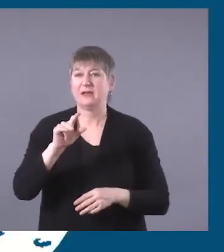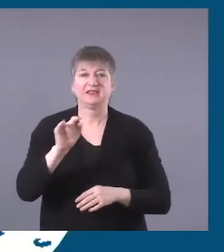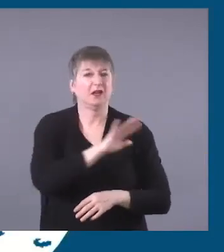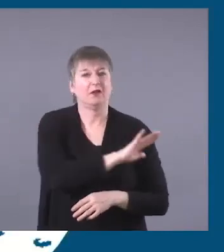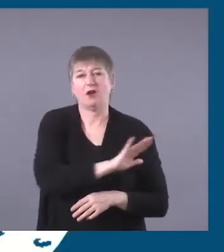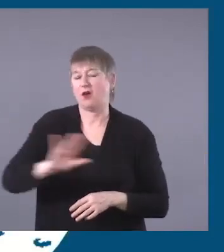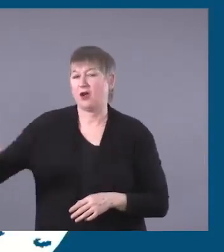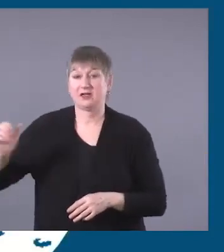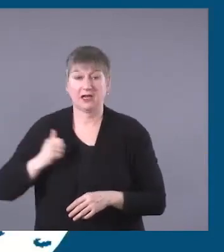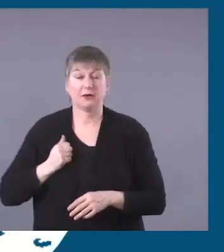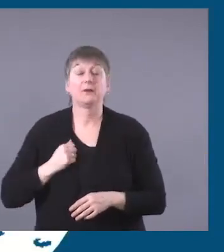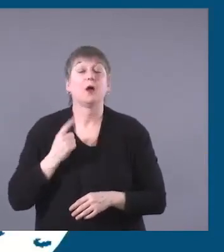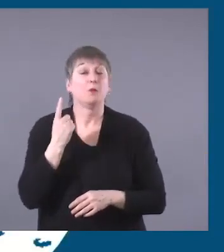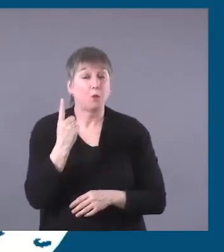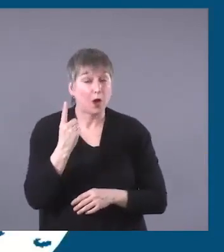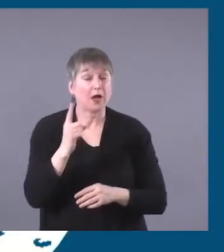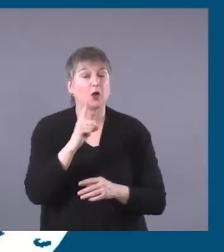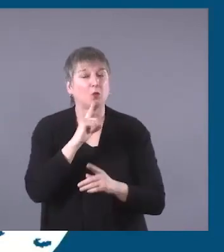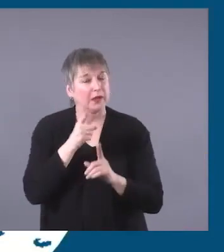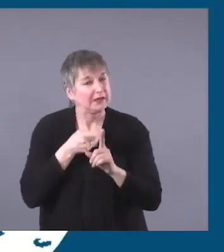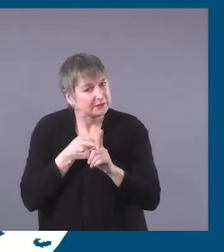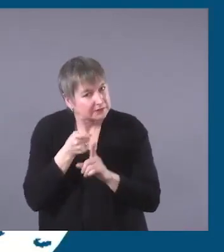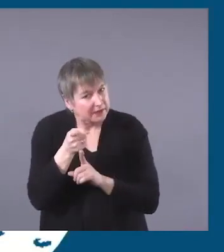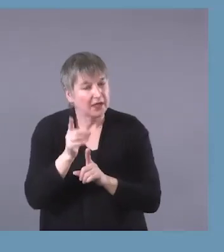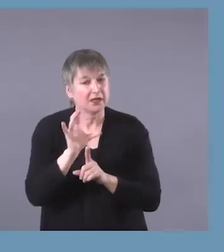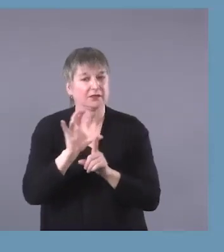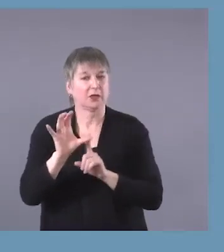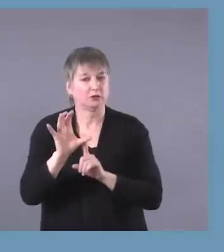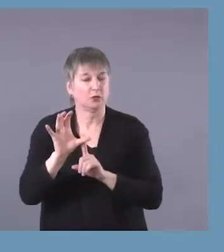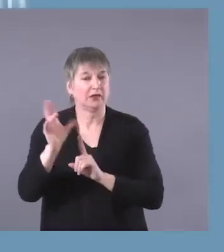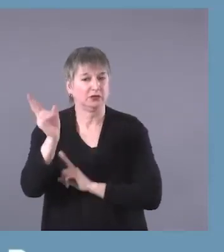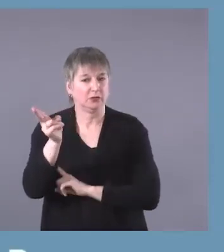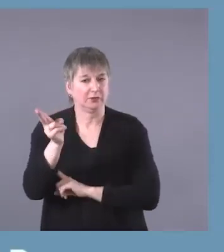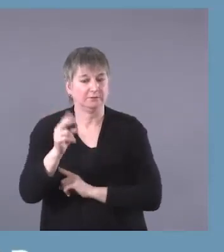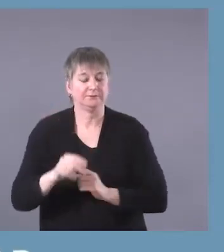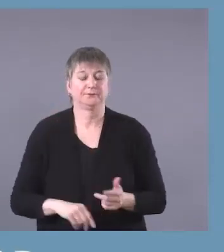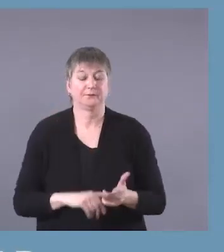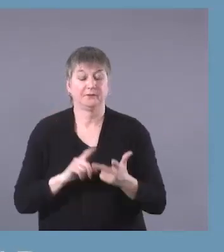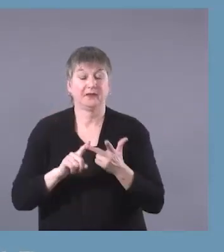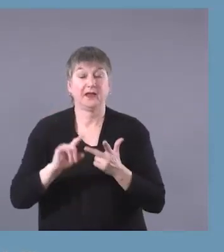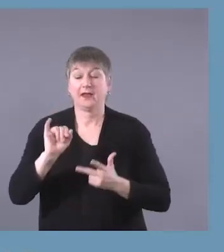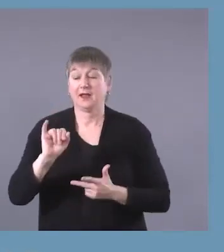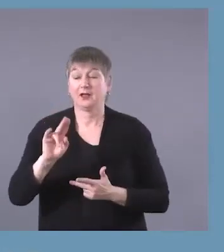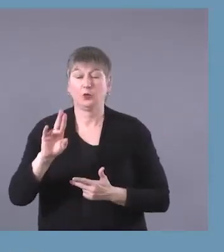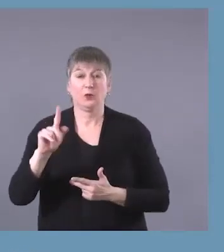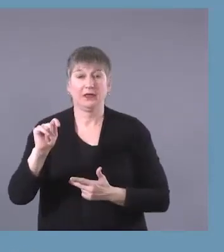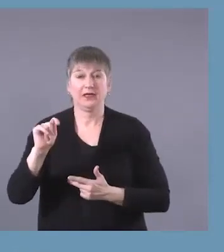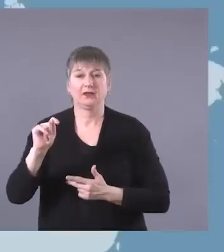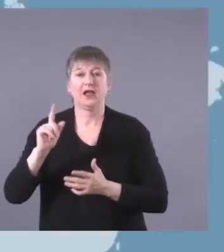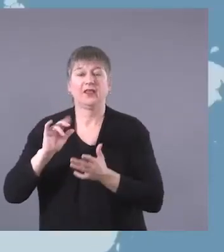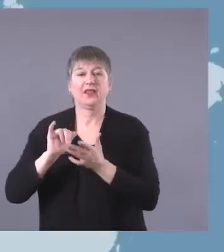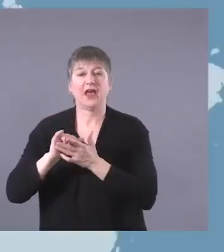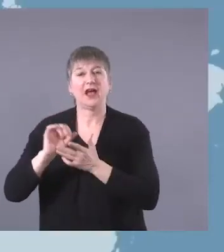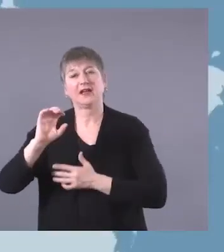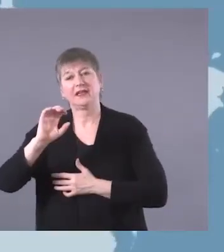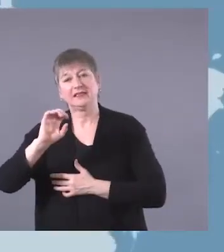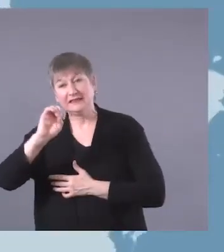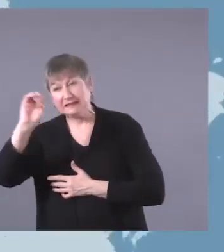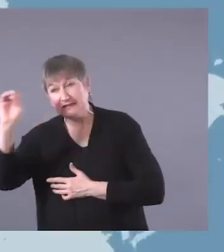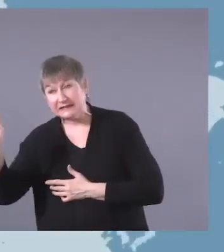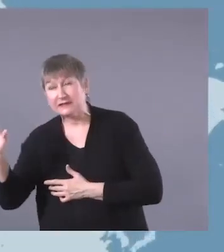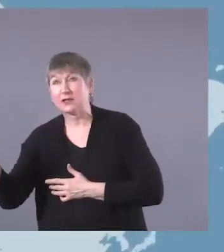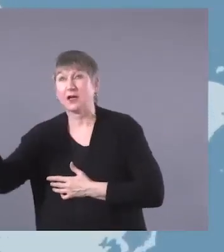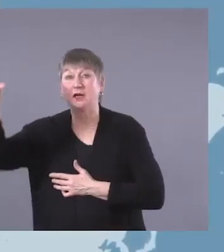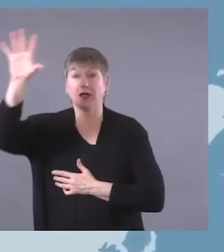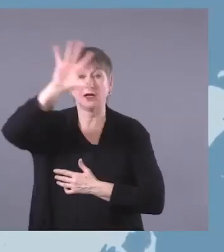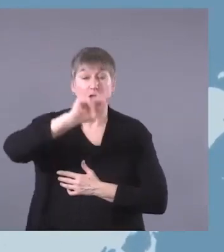but they all share a unique, distinct cultural heritage. The Inuit are the maritime circumpolar people of Canada, with the homeland stretching all the